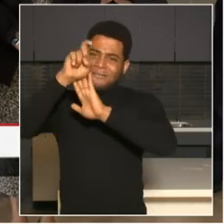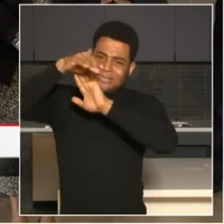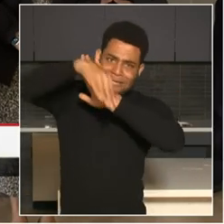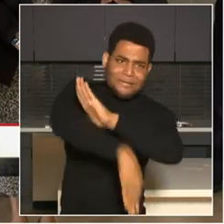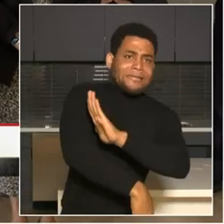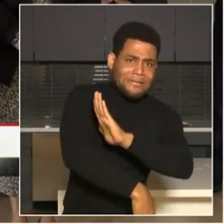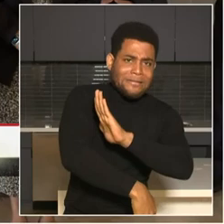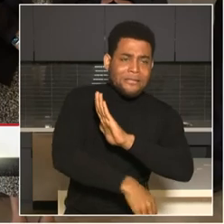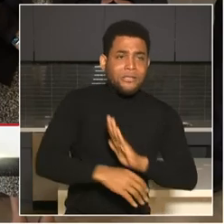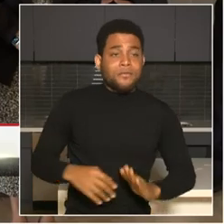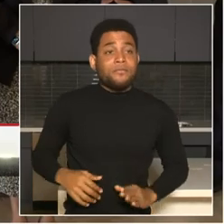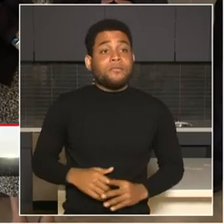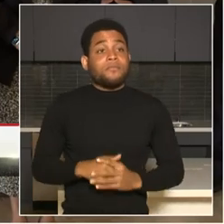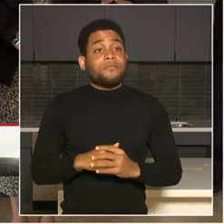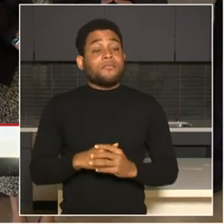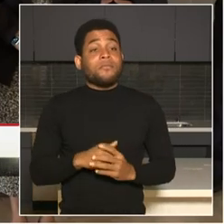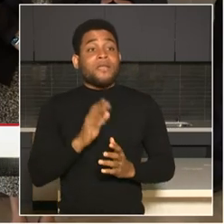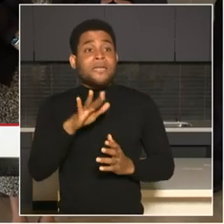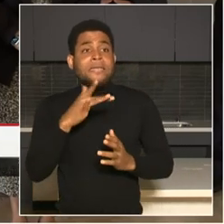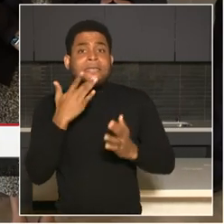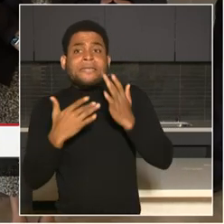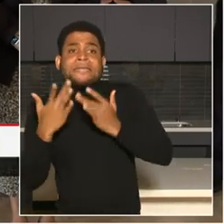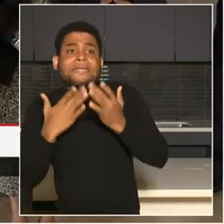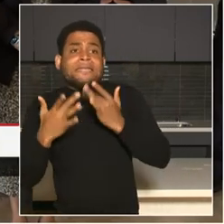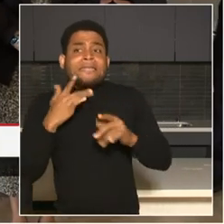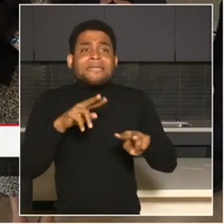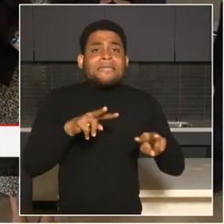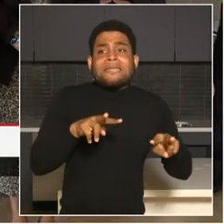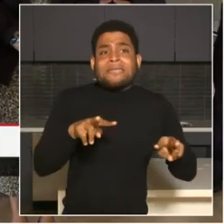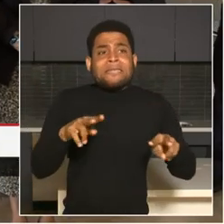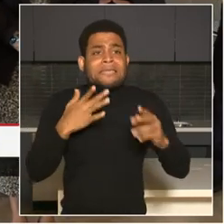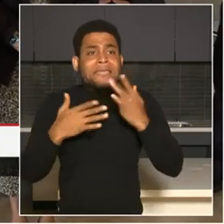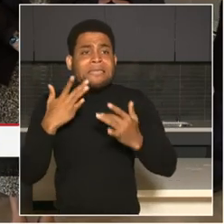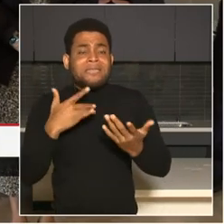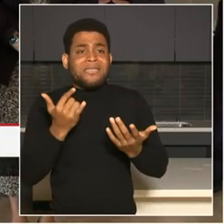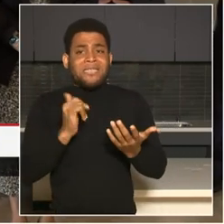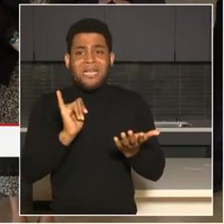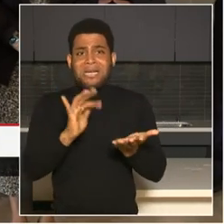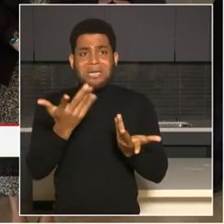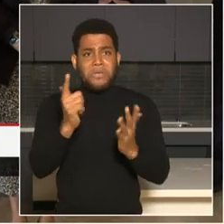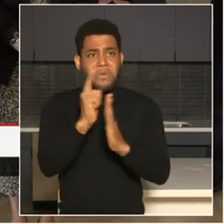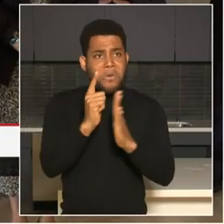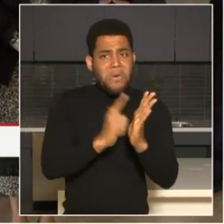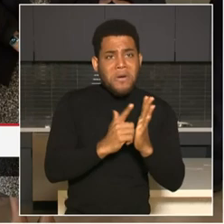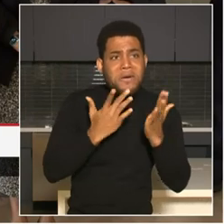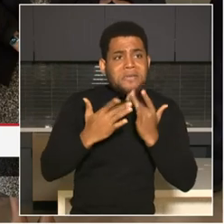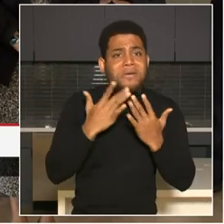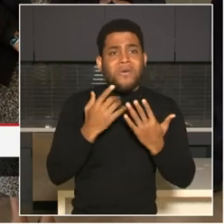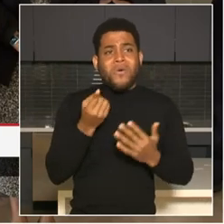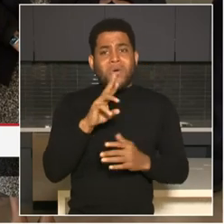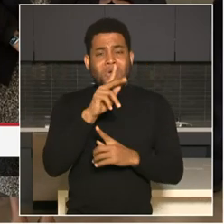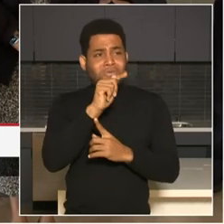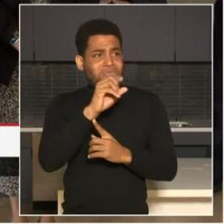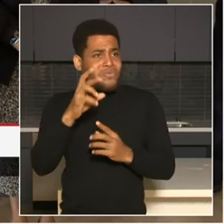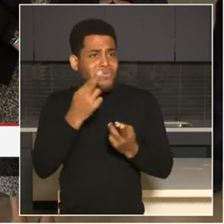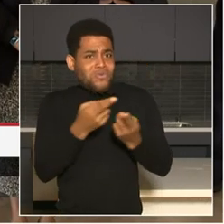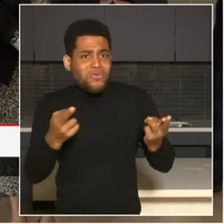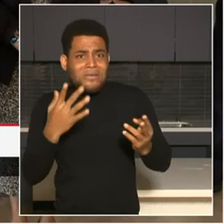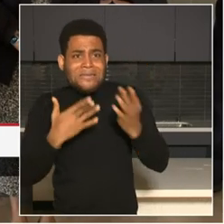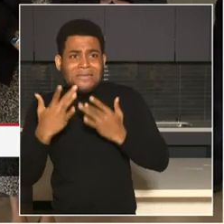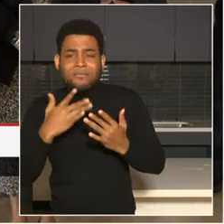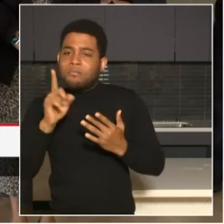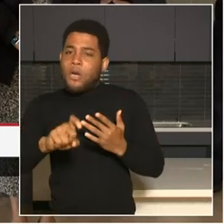fill gaps not only in the law but fill any voids in our toolbox. And so this